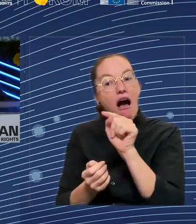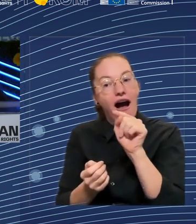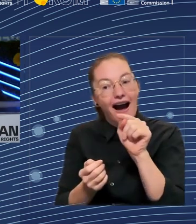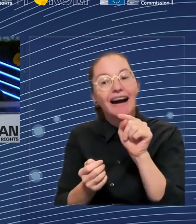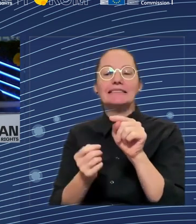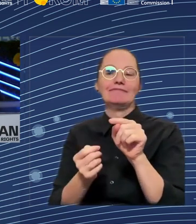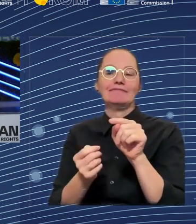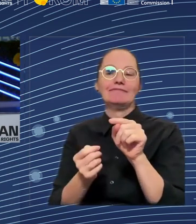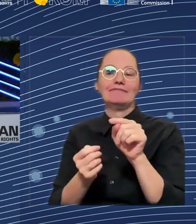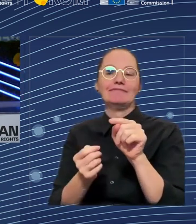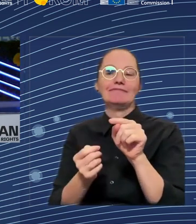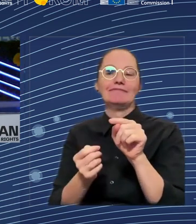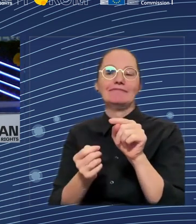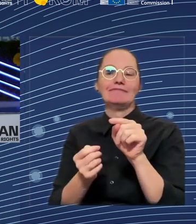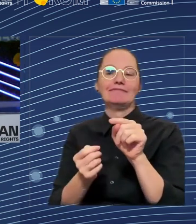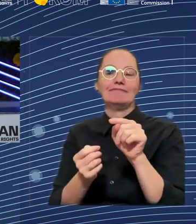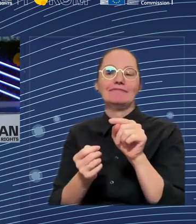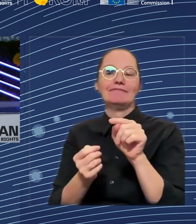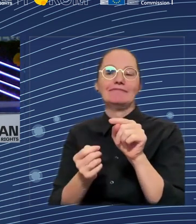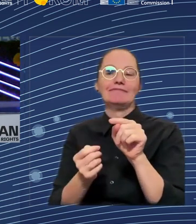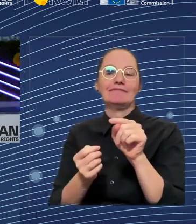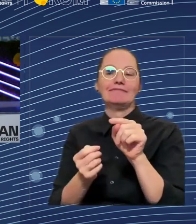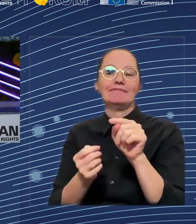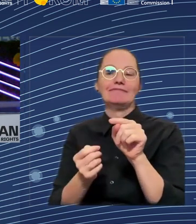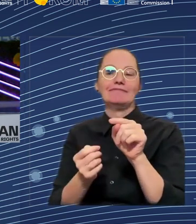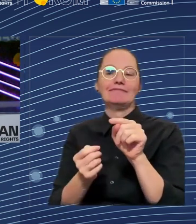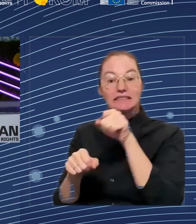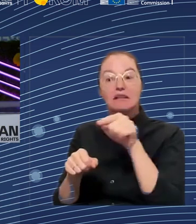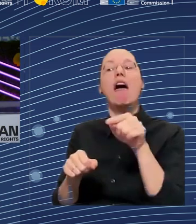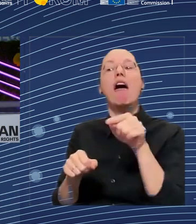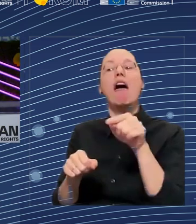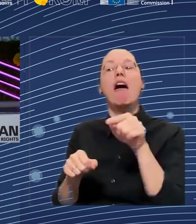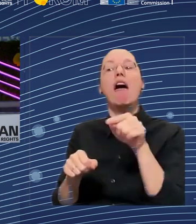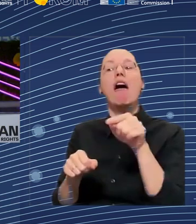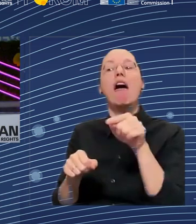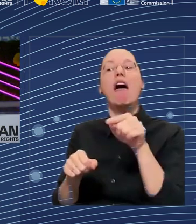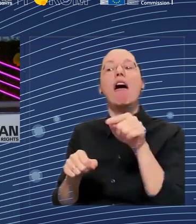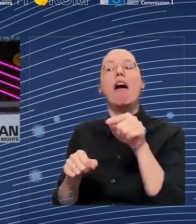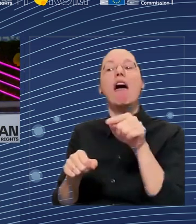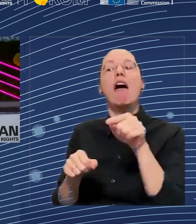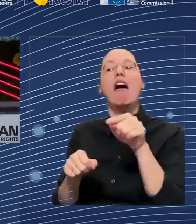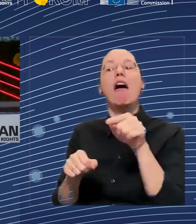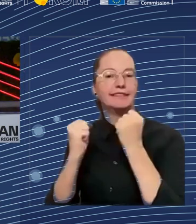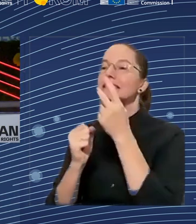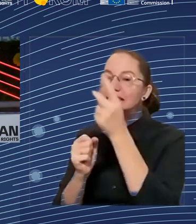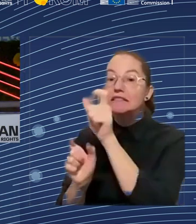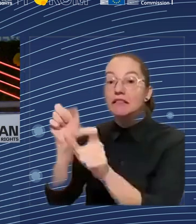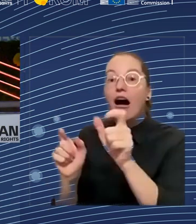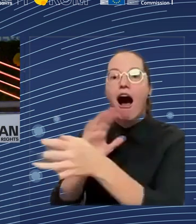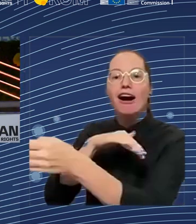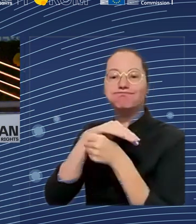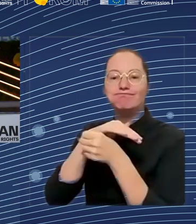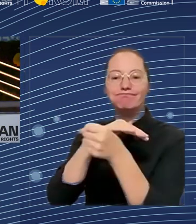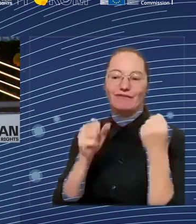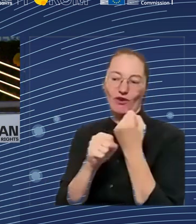extremely important, but also on the side, there are other things that can play a role. For instance, taxes can play a role. And so there are